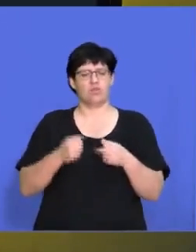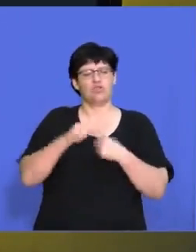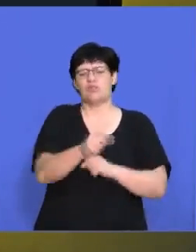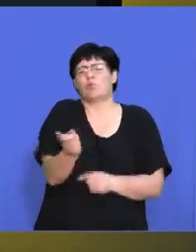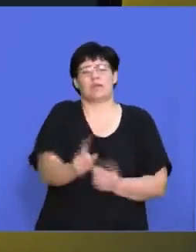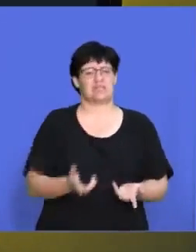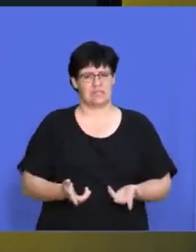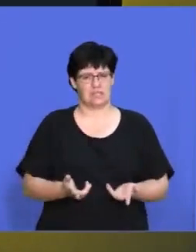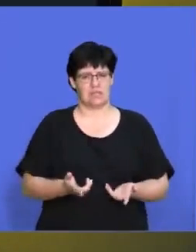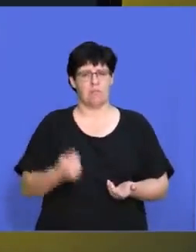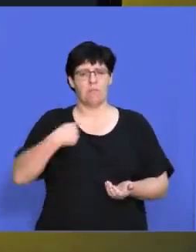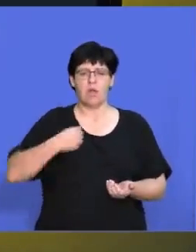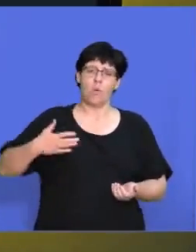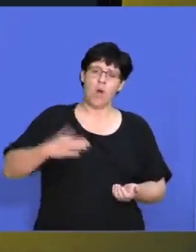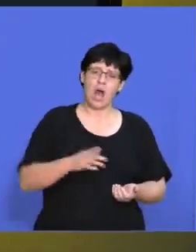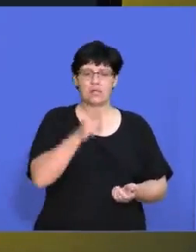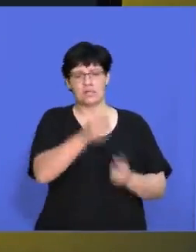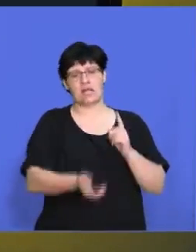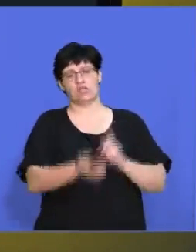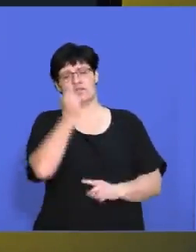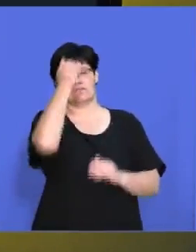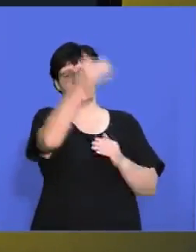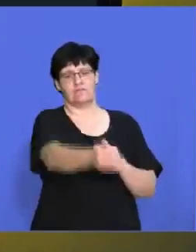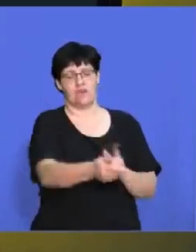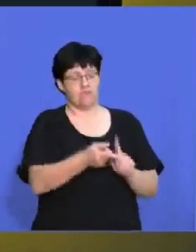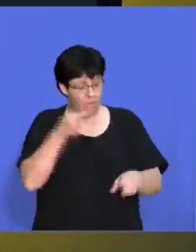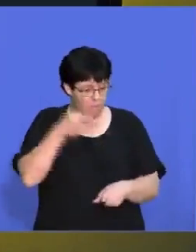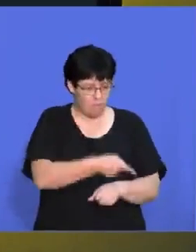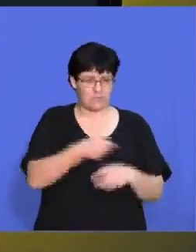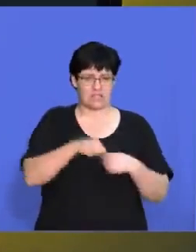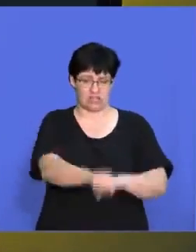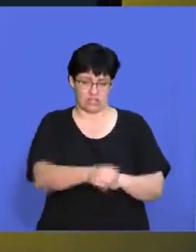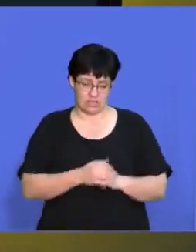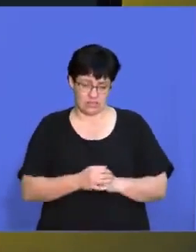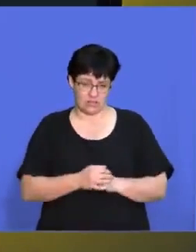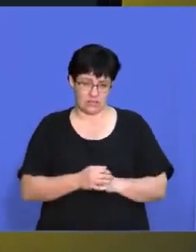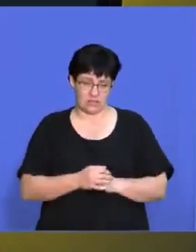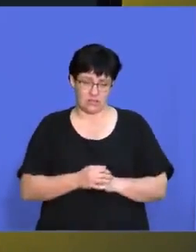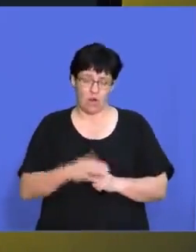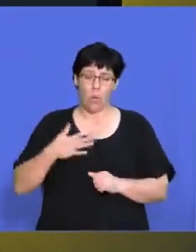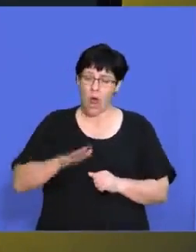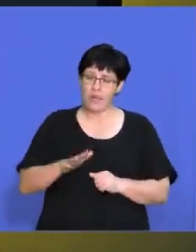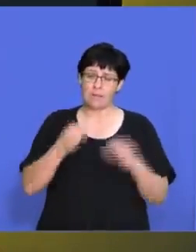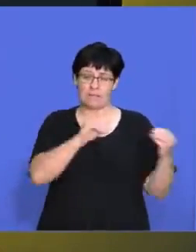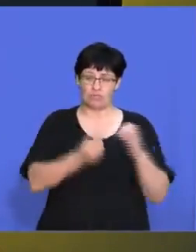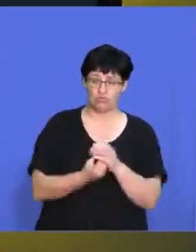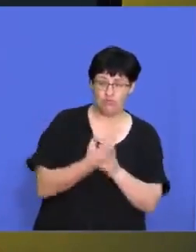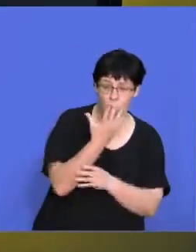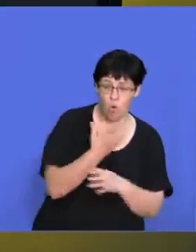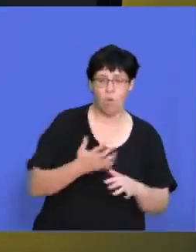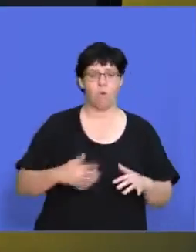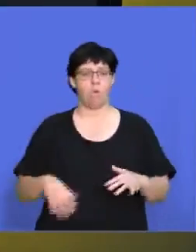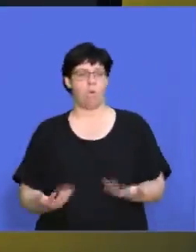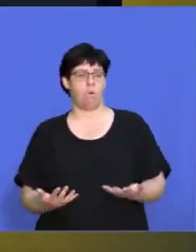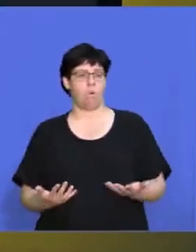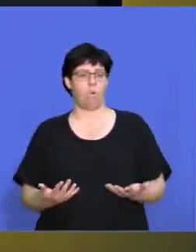What what are we looking to achieve from from the strategy? Are we looking to to grow our business or are we going into a bit of